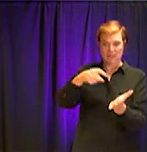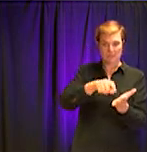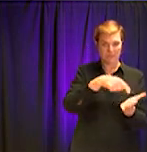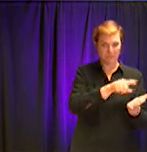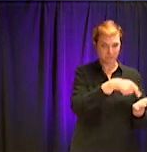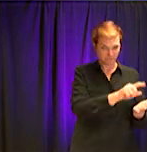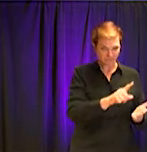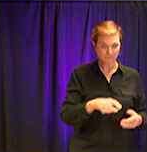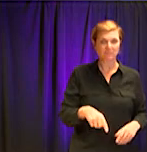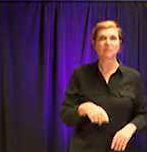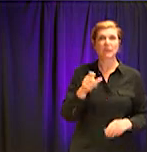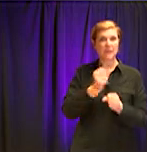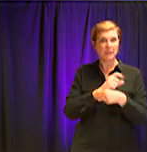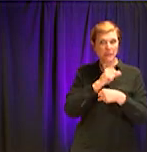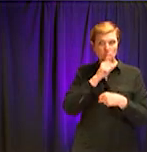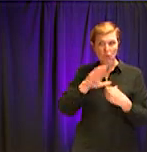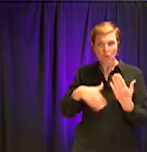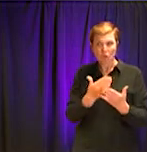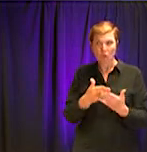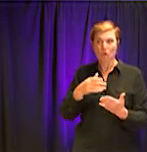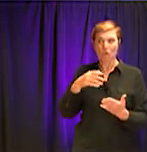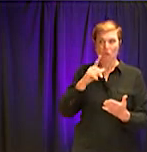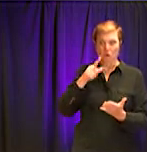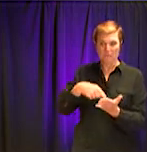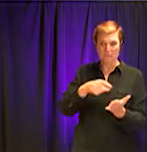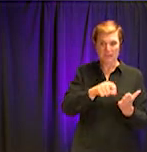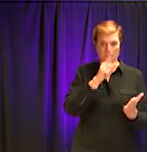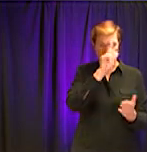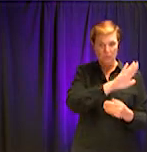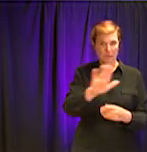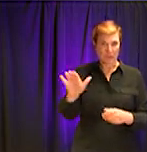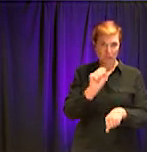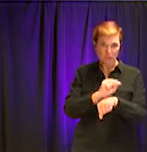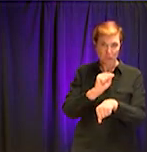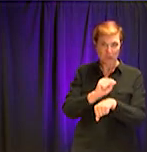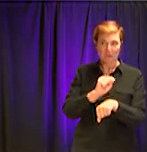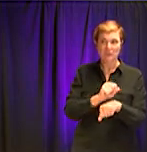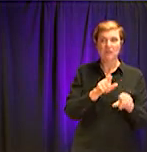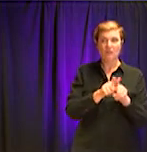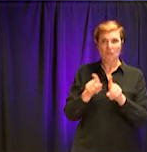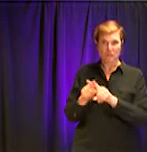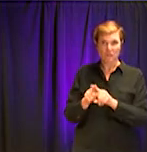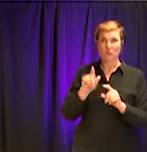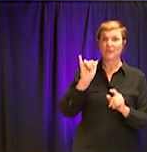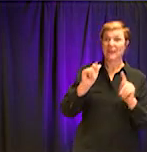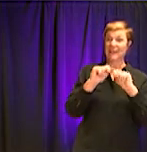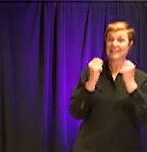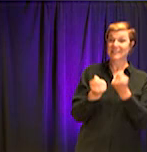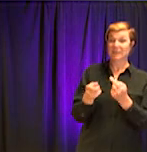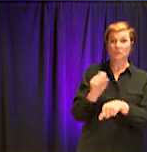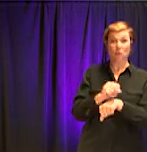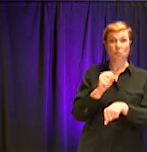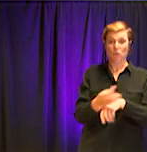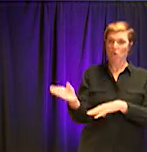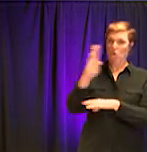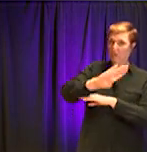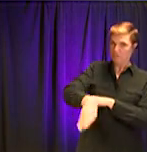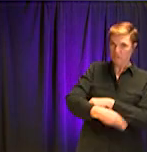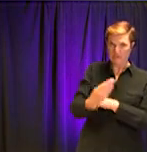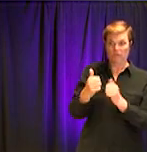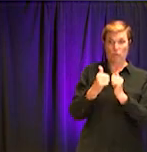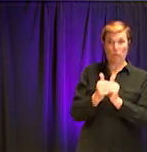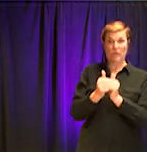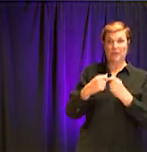all of our payables are done. And even, um, the executive team that is working around the clock with me over